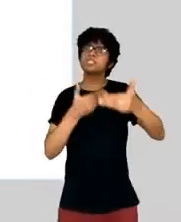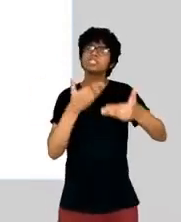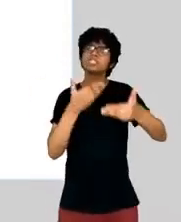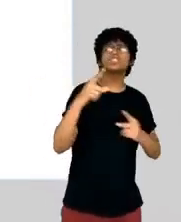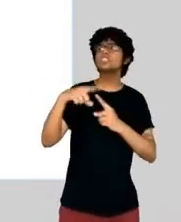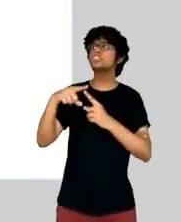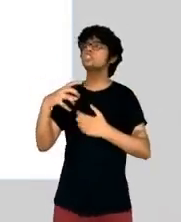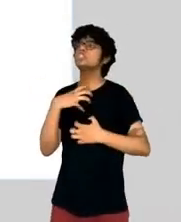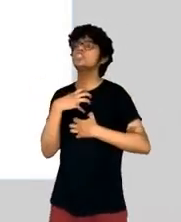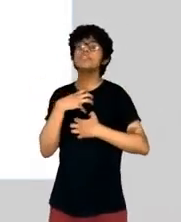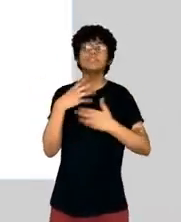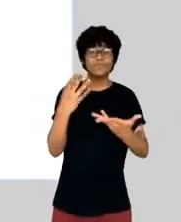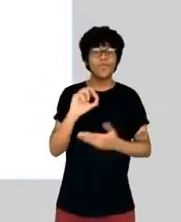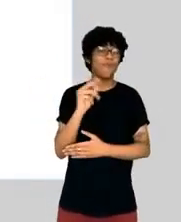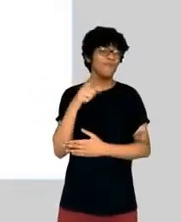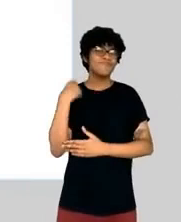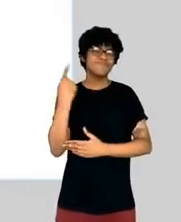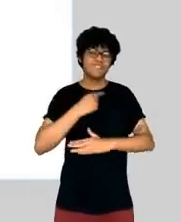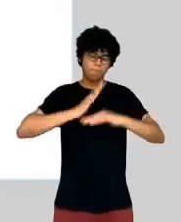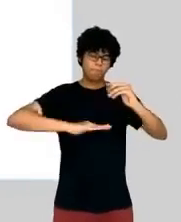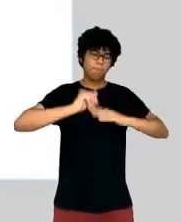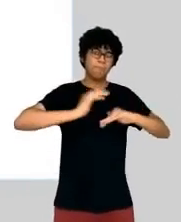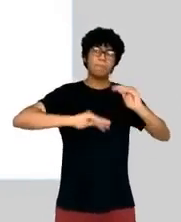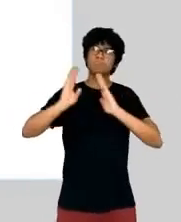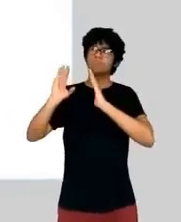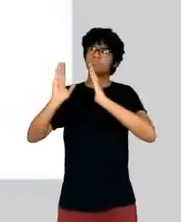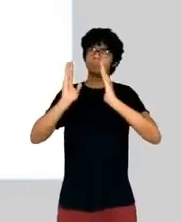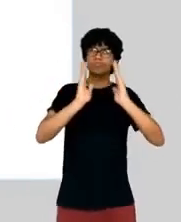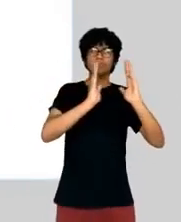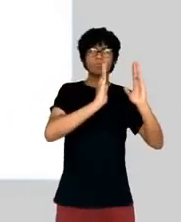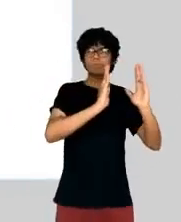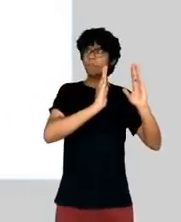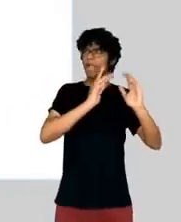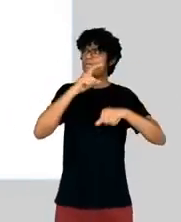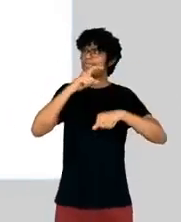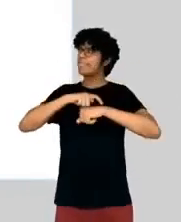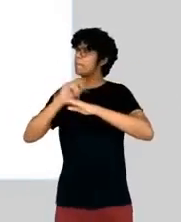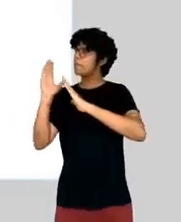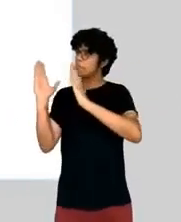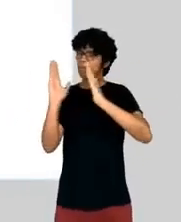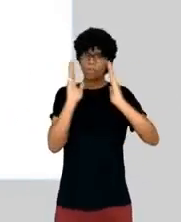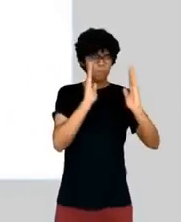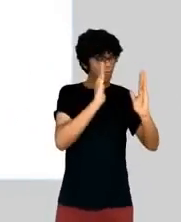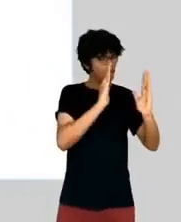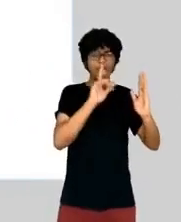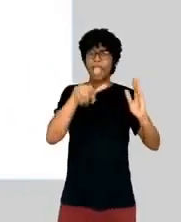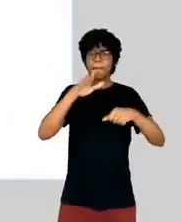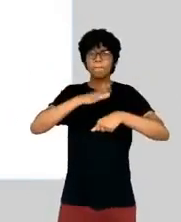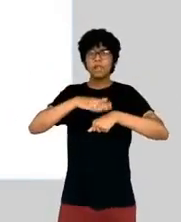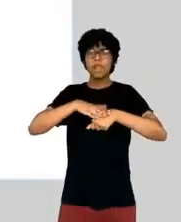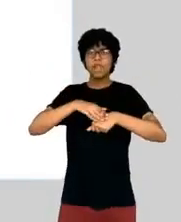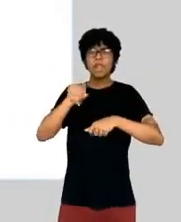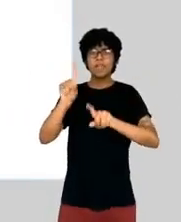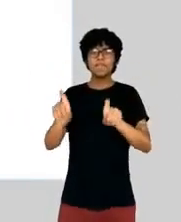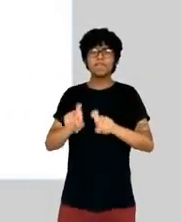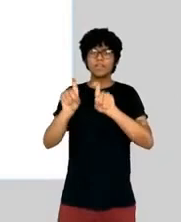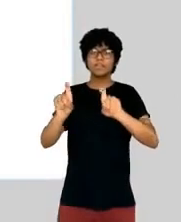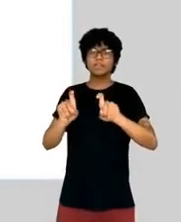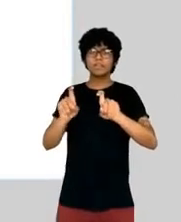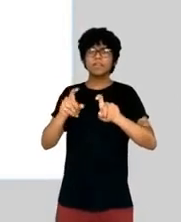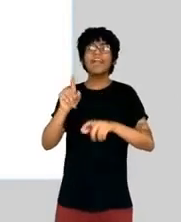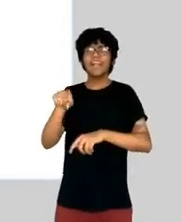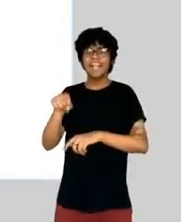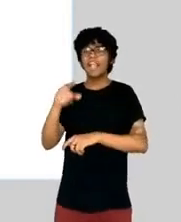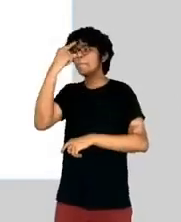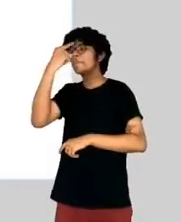construct an automated timeline from the events and the documents that a user has tagged as important. But we depend on you